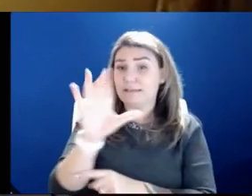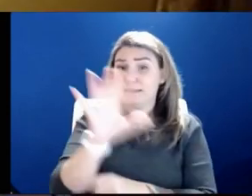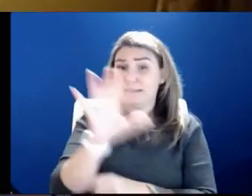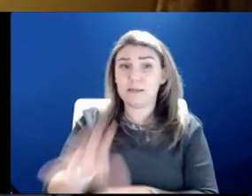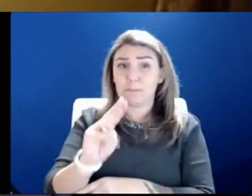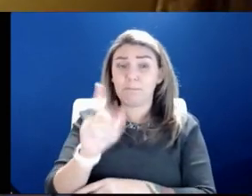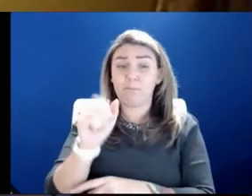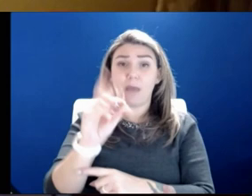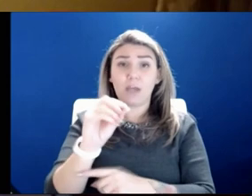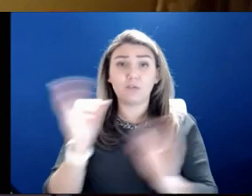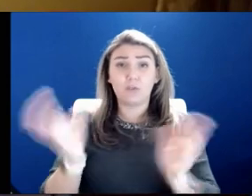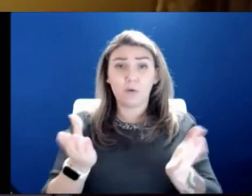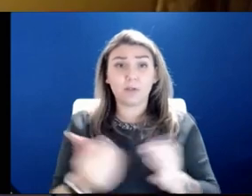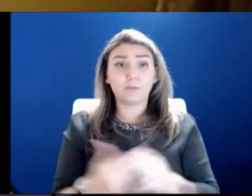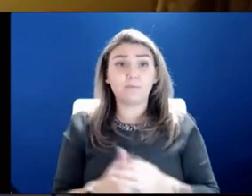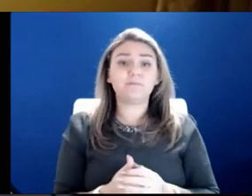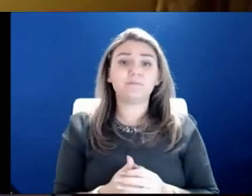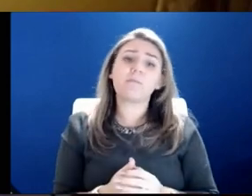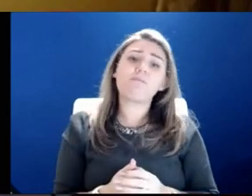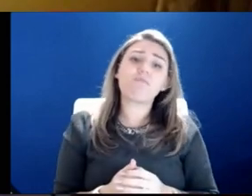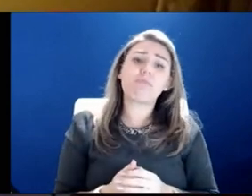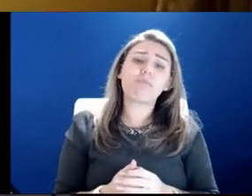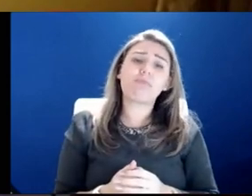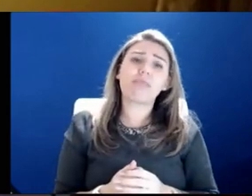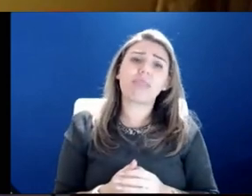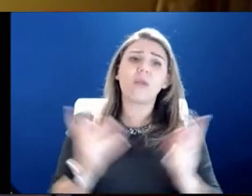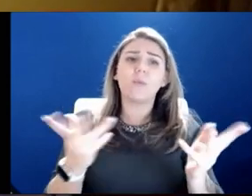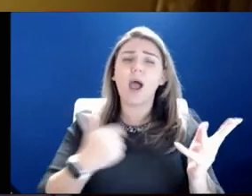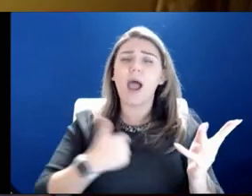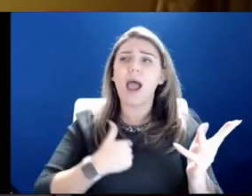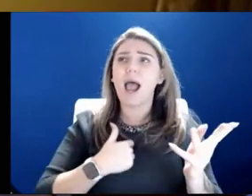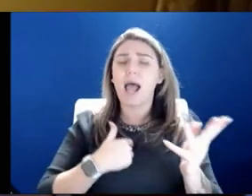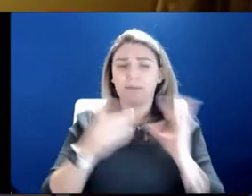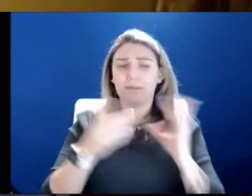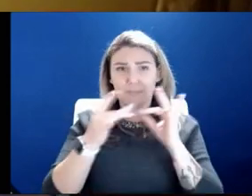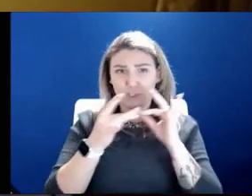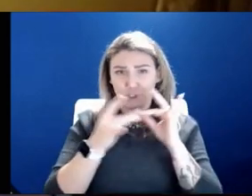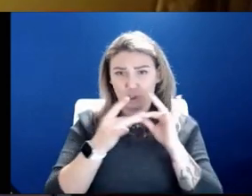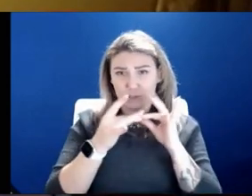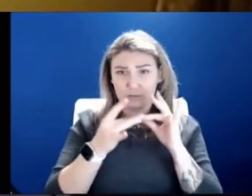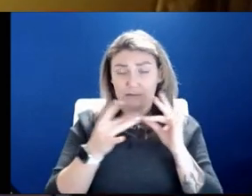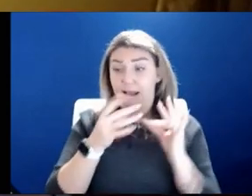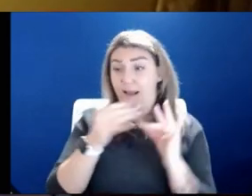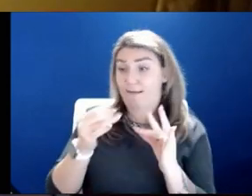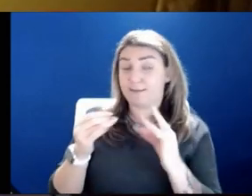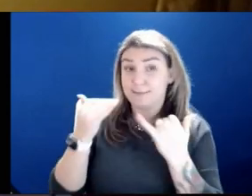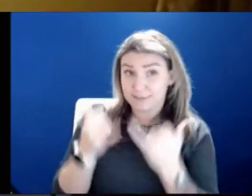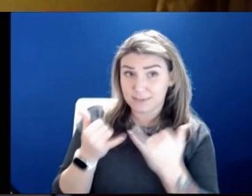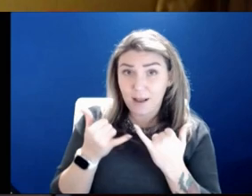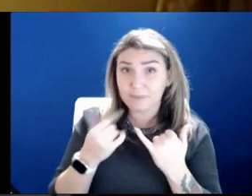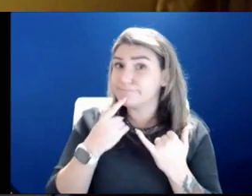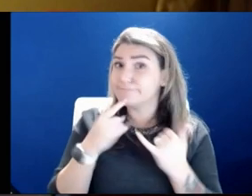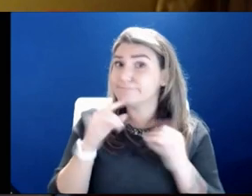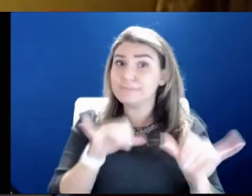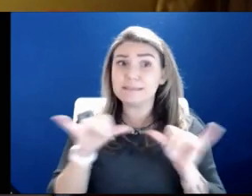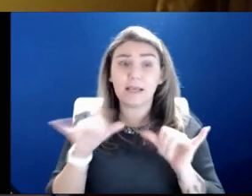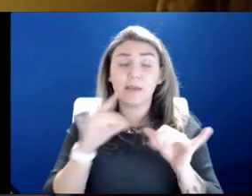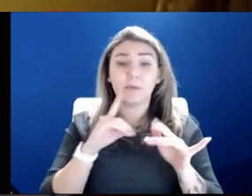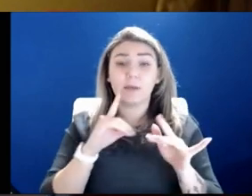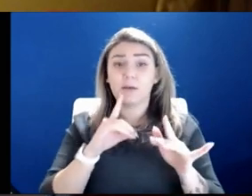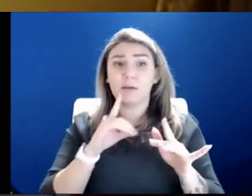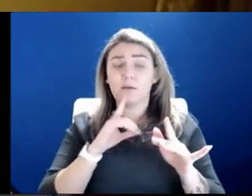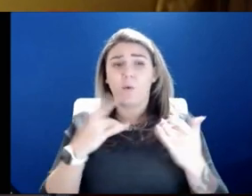Um, you know, I, I think what I had noted then, uh, what, and what I would say today, it is a dramatic concern.